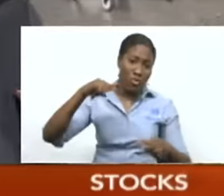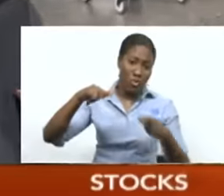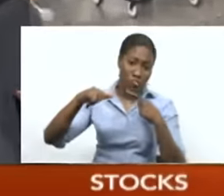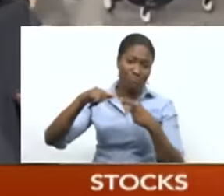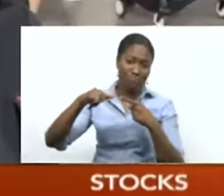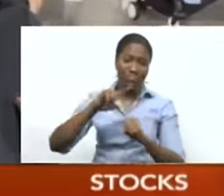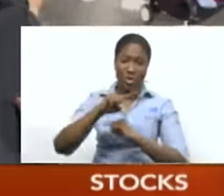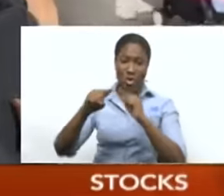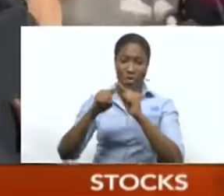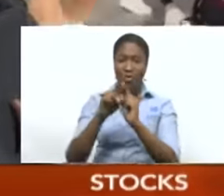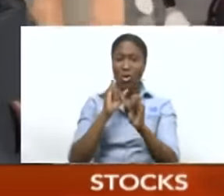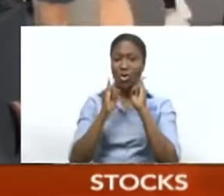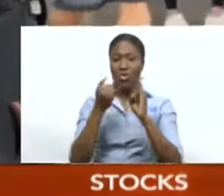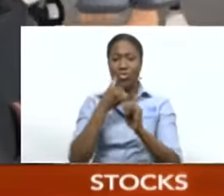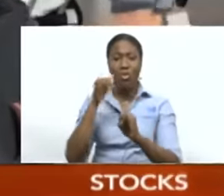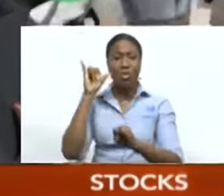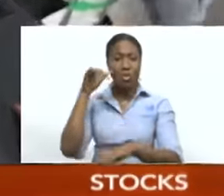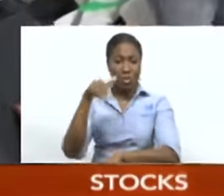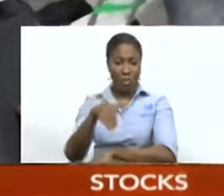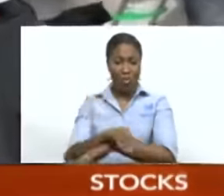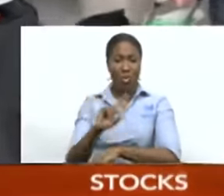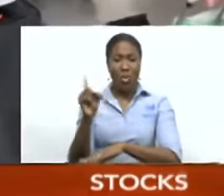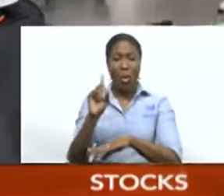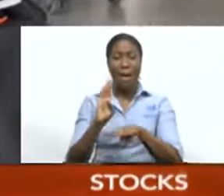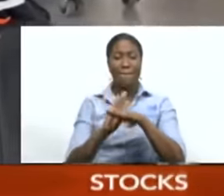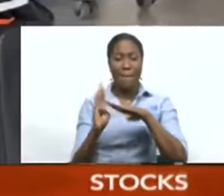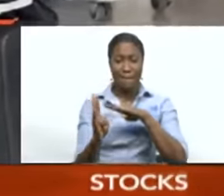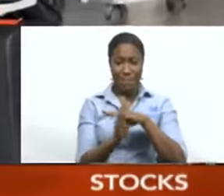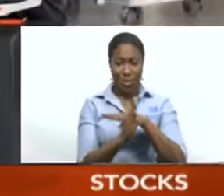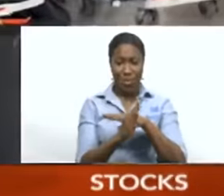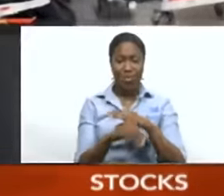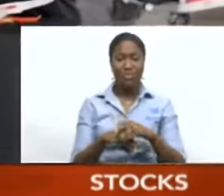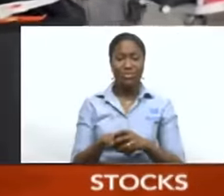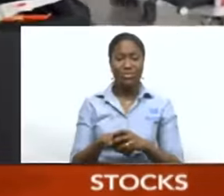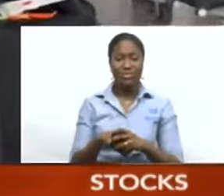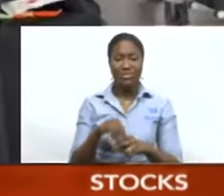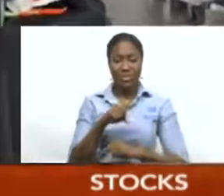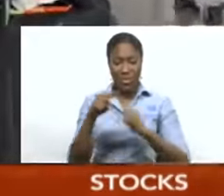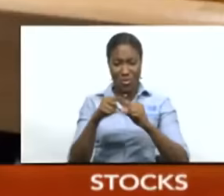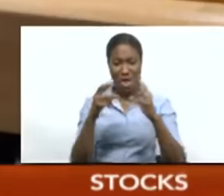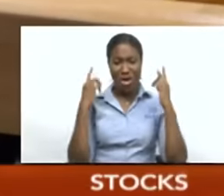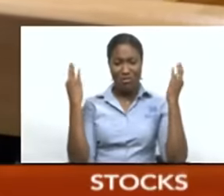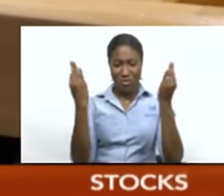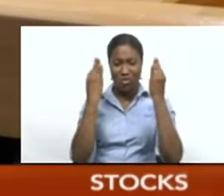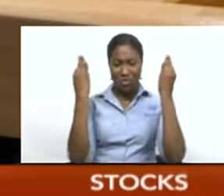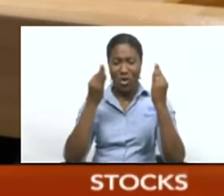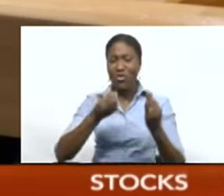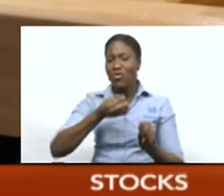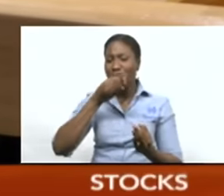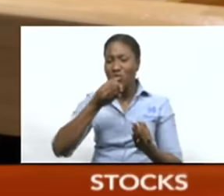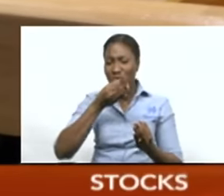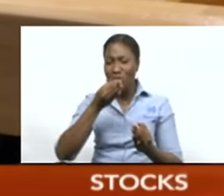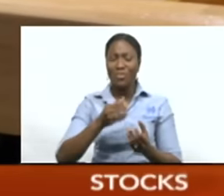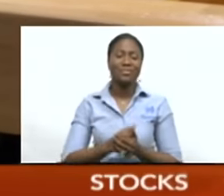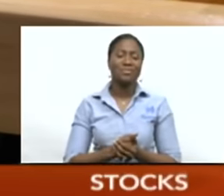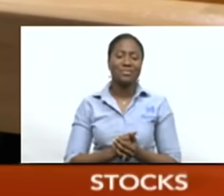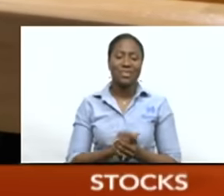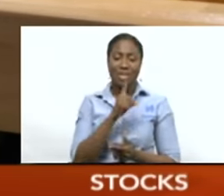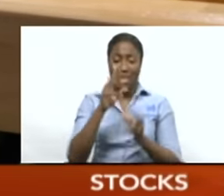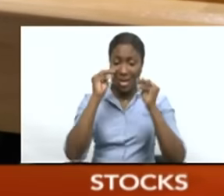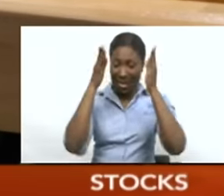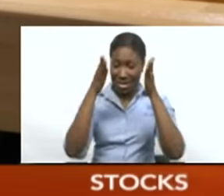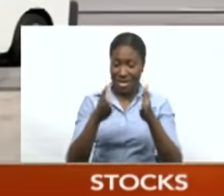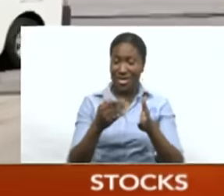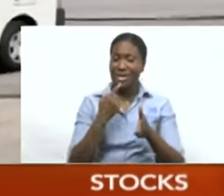CNC3 last evening in Barbados at the welcome reception for the Food and Rum Festival, Tourism Minister Ian Gooding-Edgehill